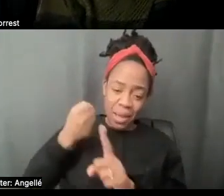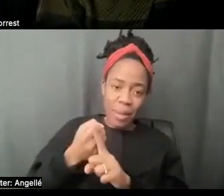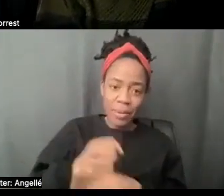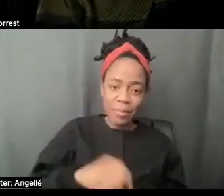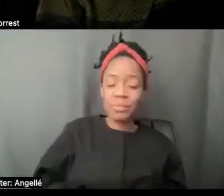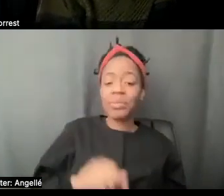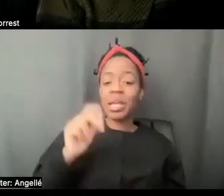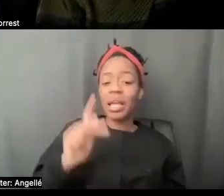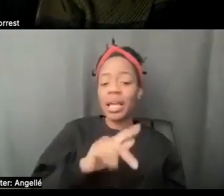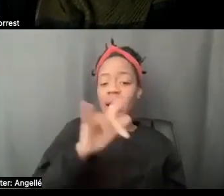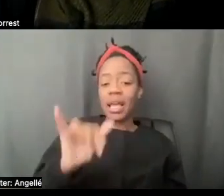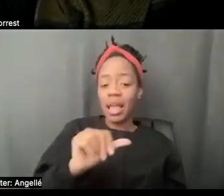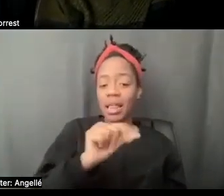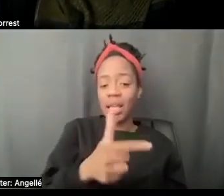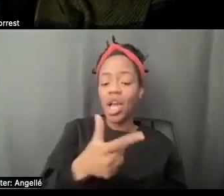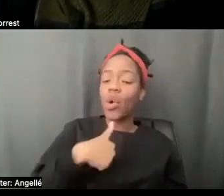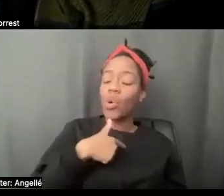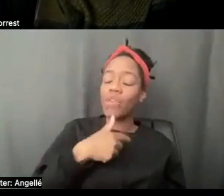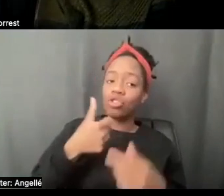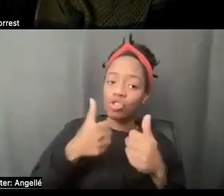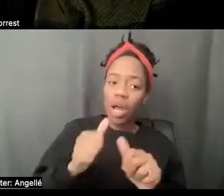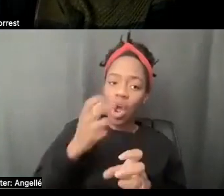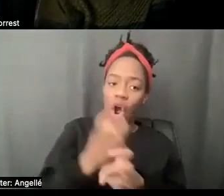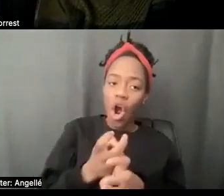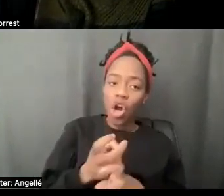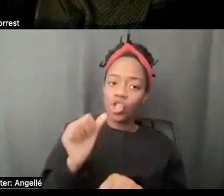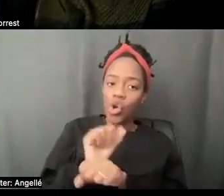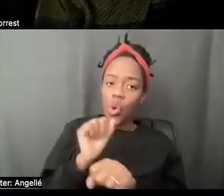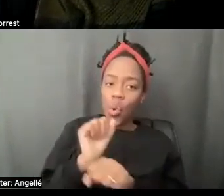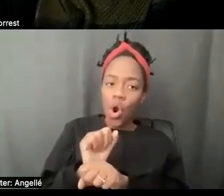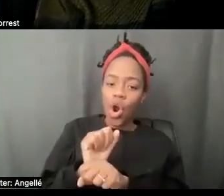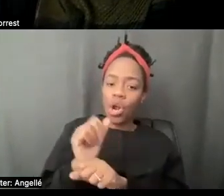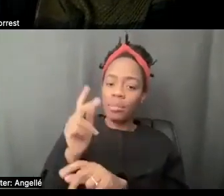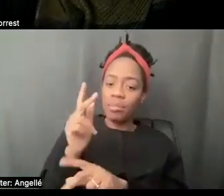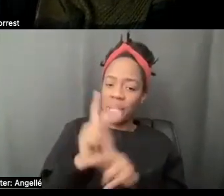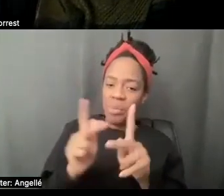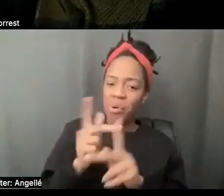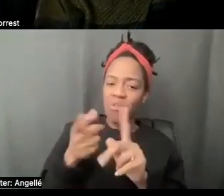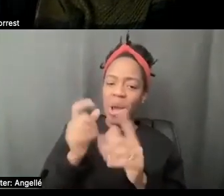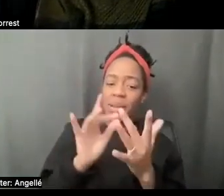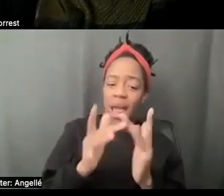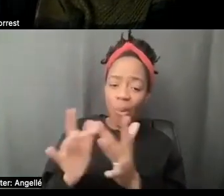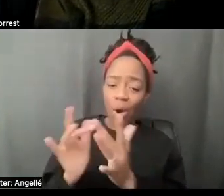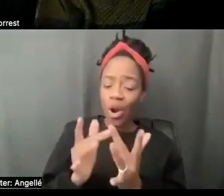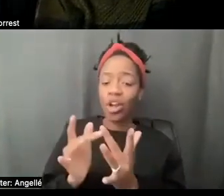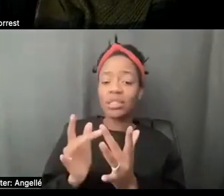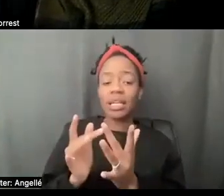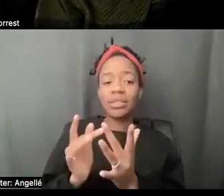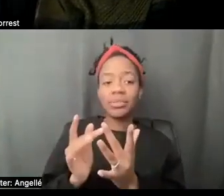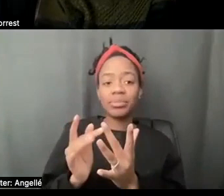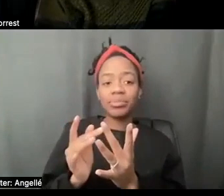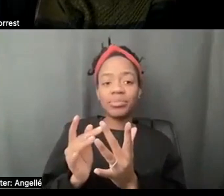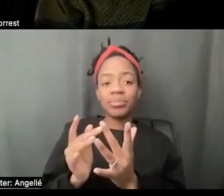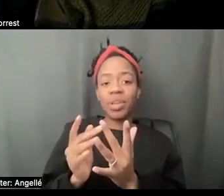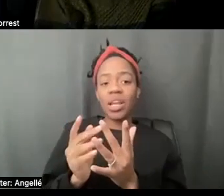tried really hard to invite, you know, people from the streamers and networks to come. And, you know, we've dangled that out there for